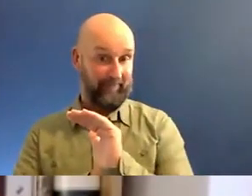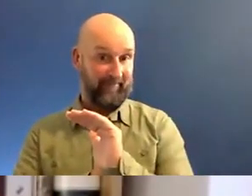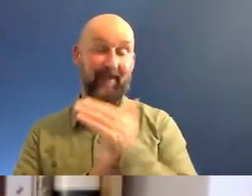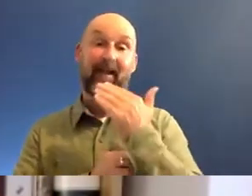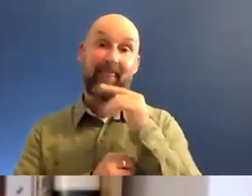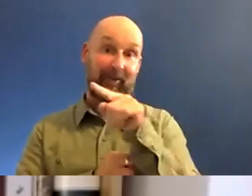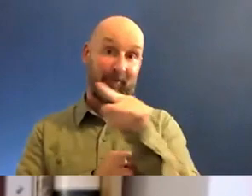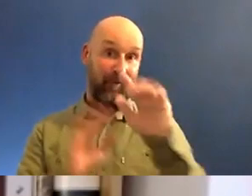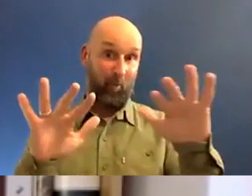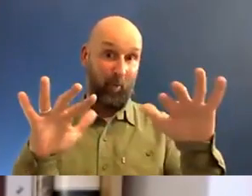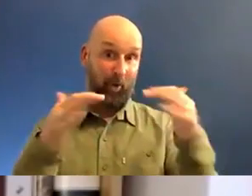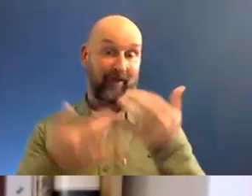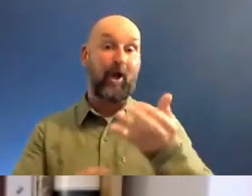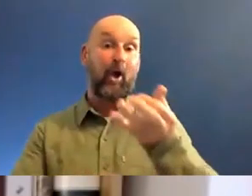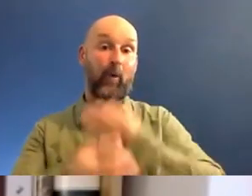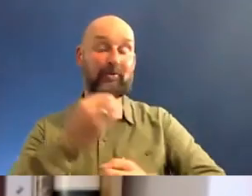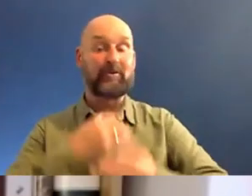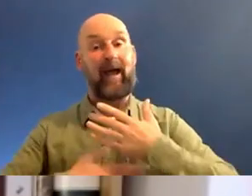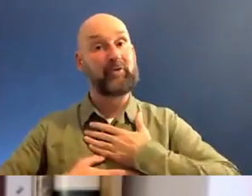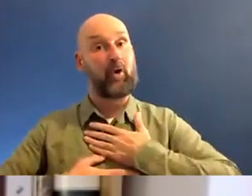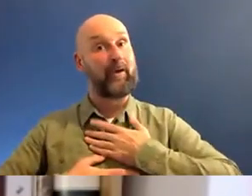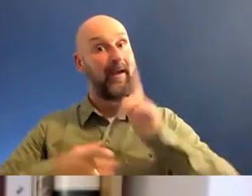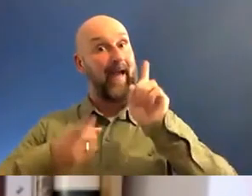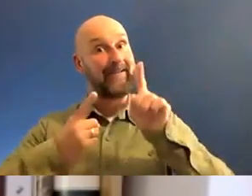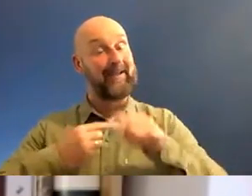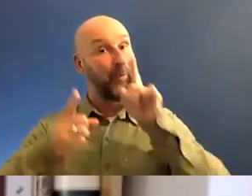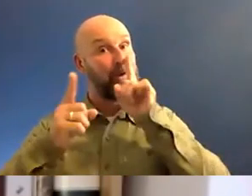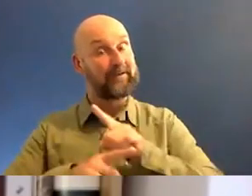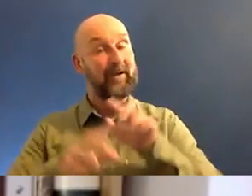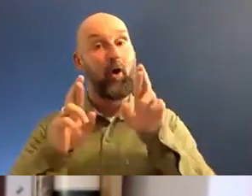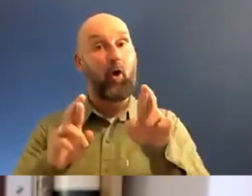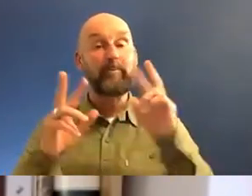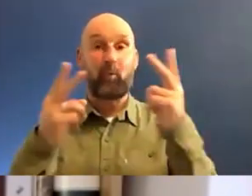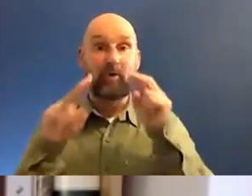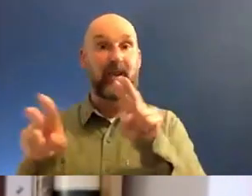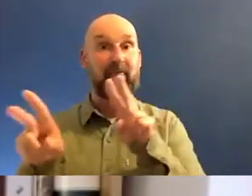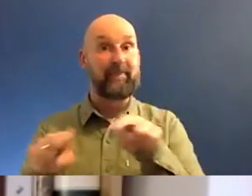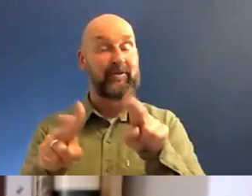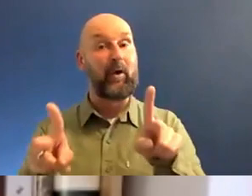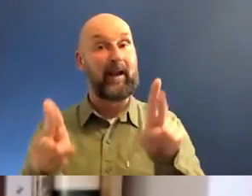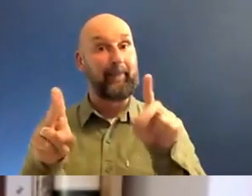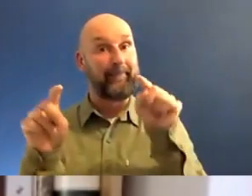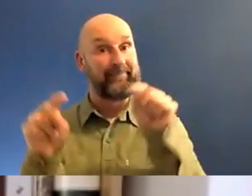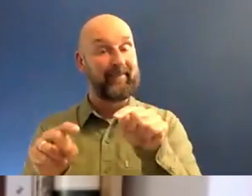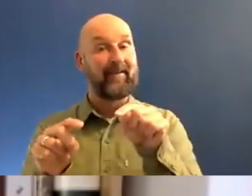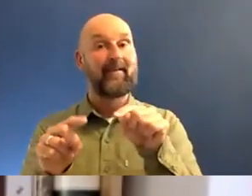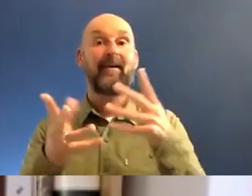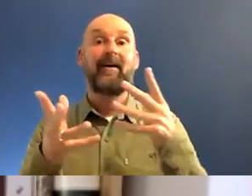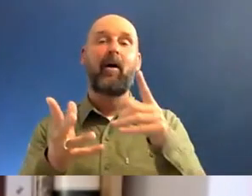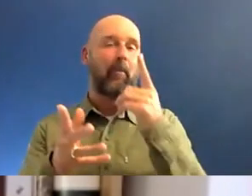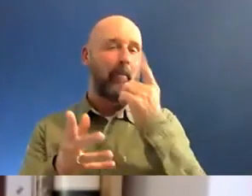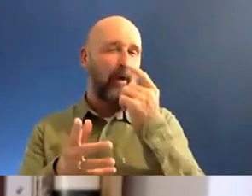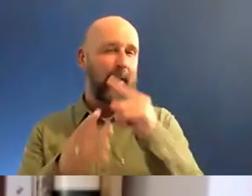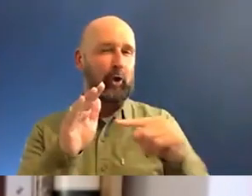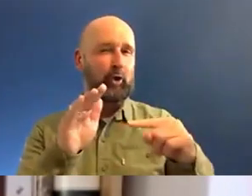for you for watching and for your questions. I'm sorry we didn't get to answer all of your questions. I hope you'll be able to watch the video of this event on possibly a